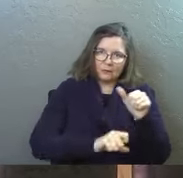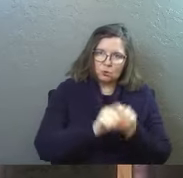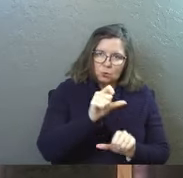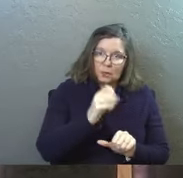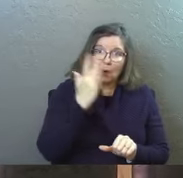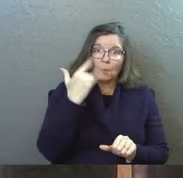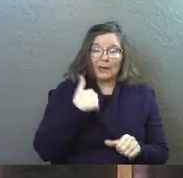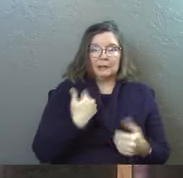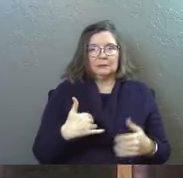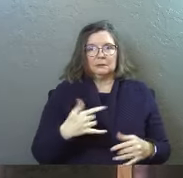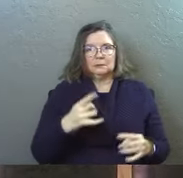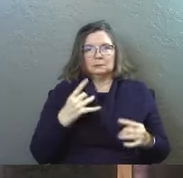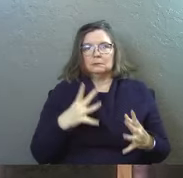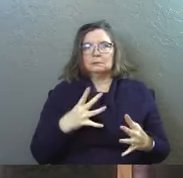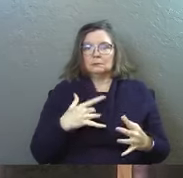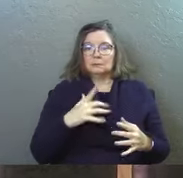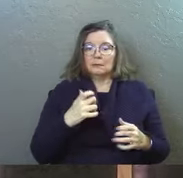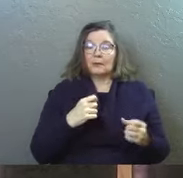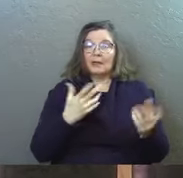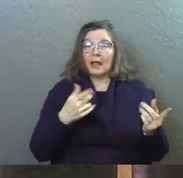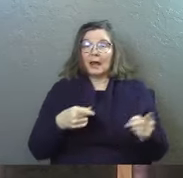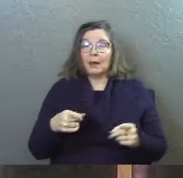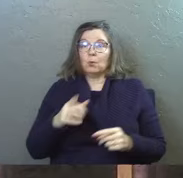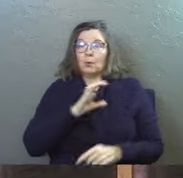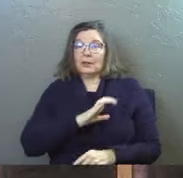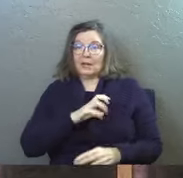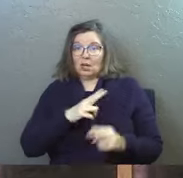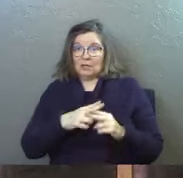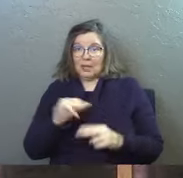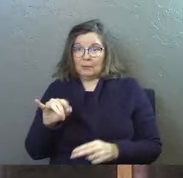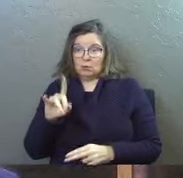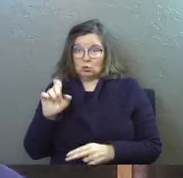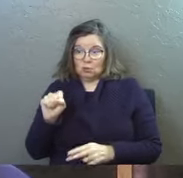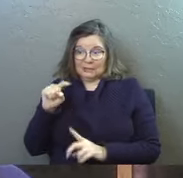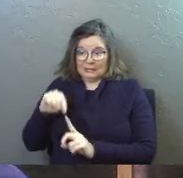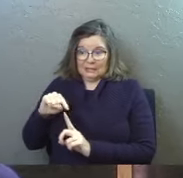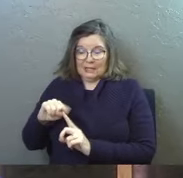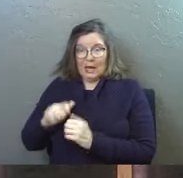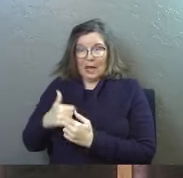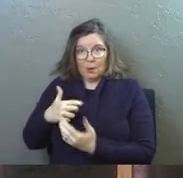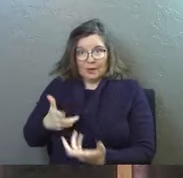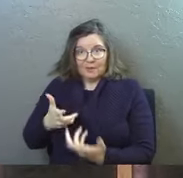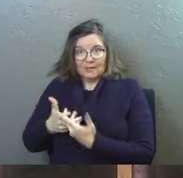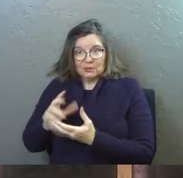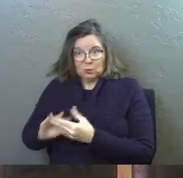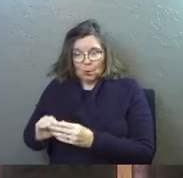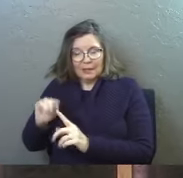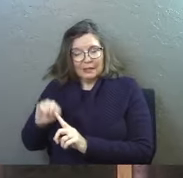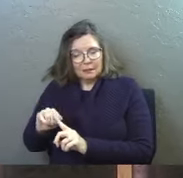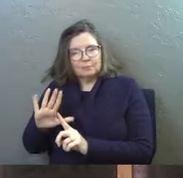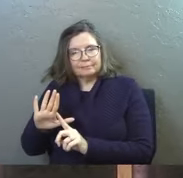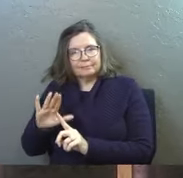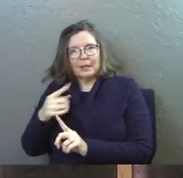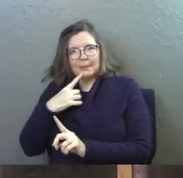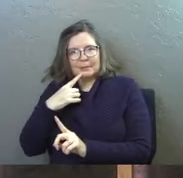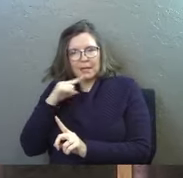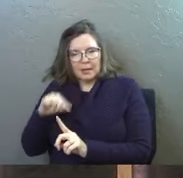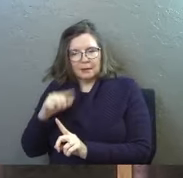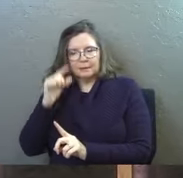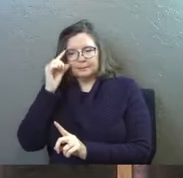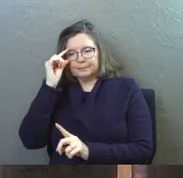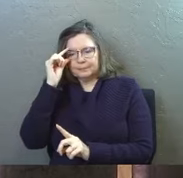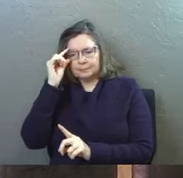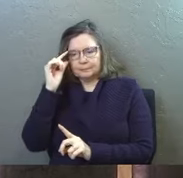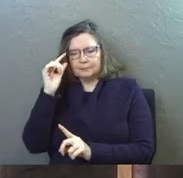there's a lot going on with a character named Judas and if you're not familiar with him and you're not familiar with how he fits into the story, let me just say this.